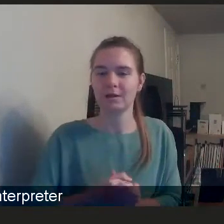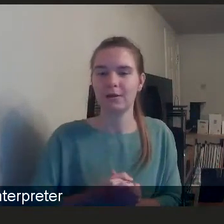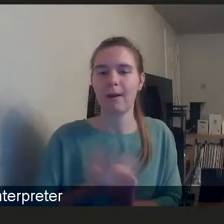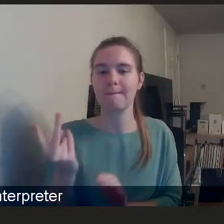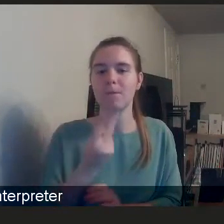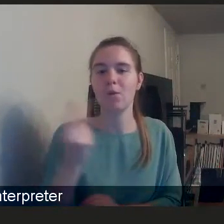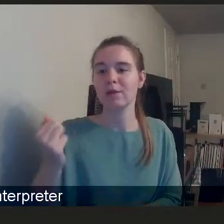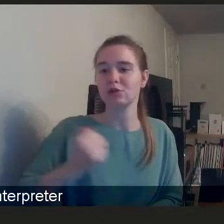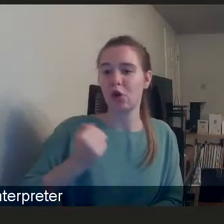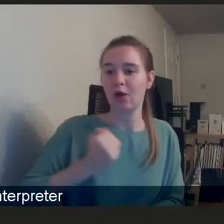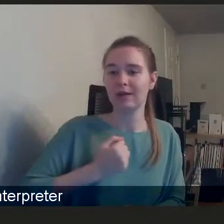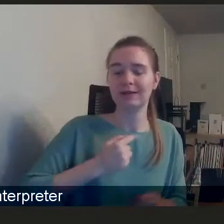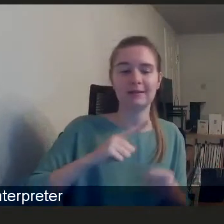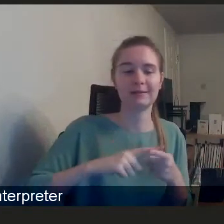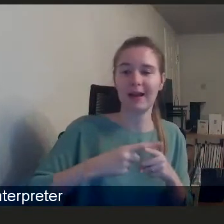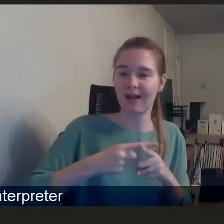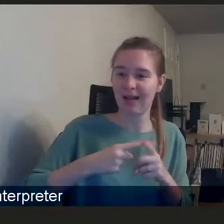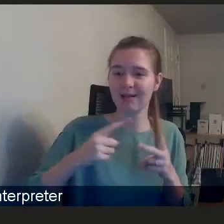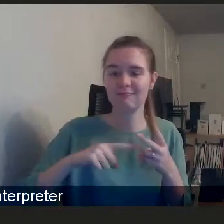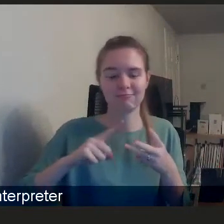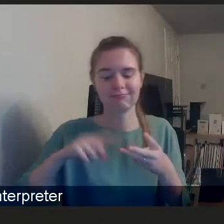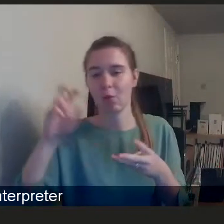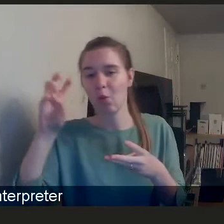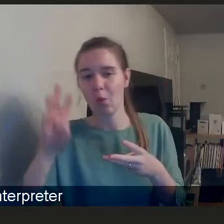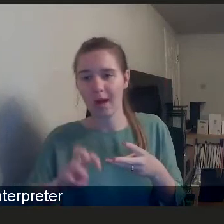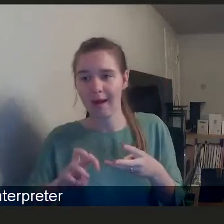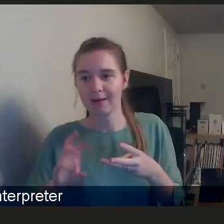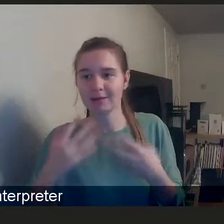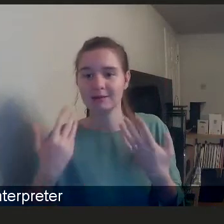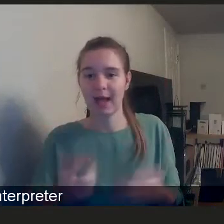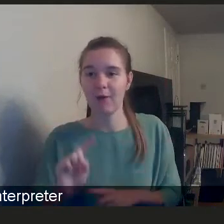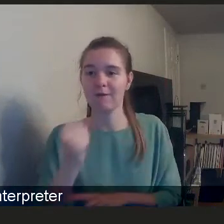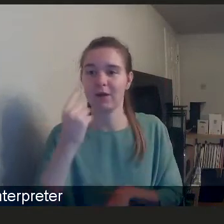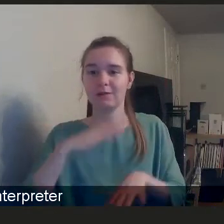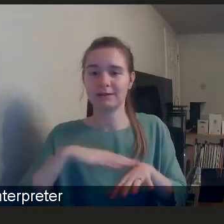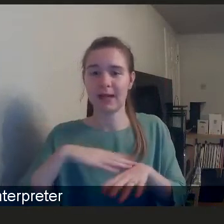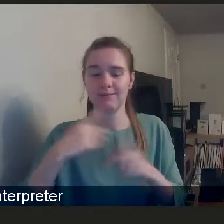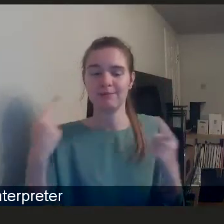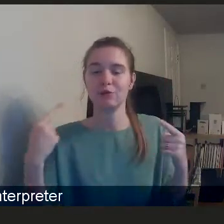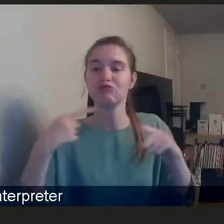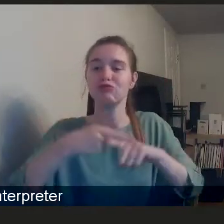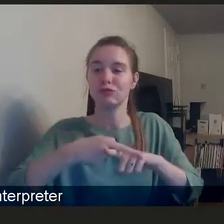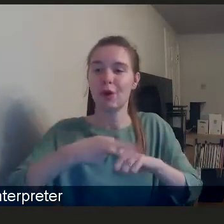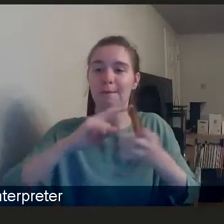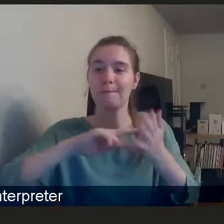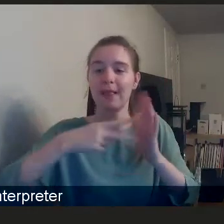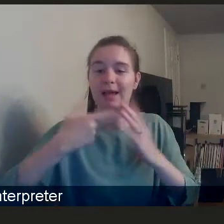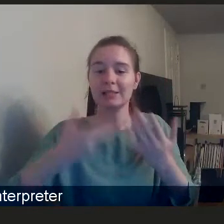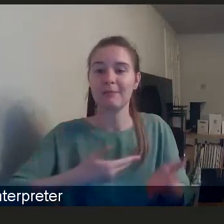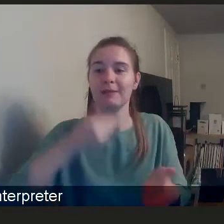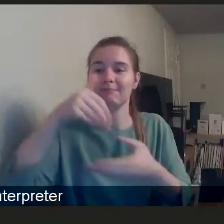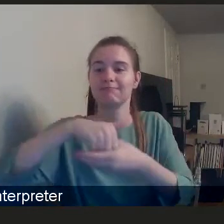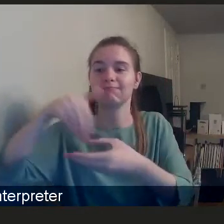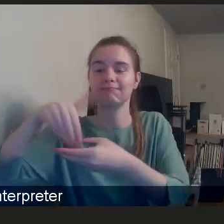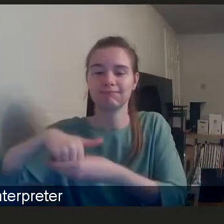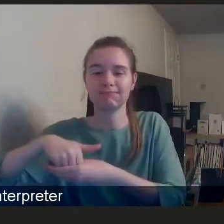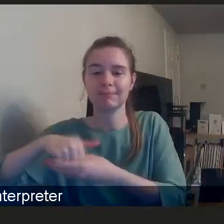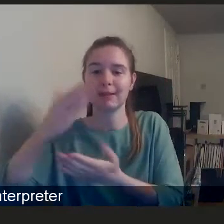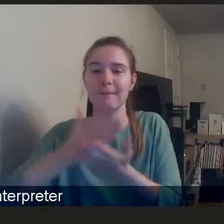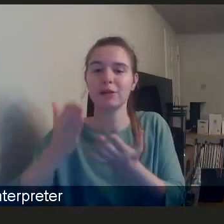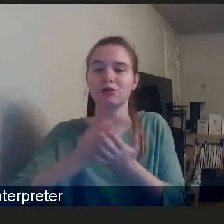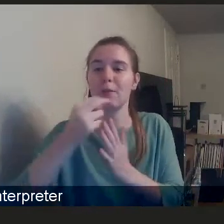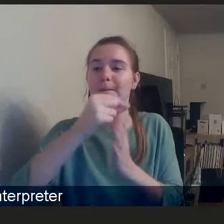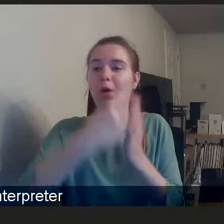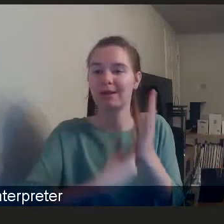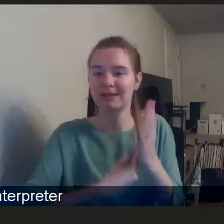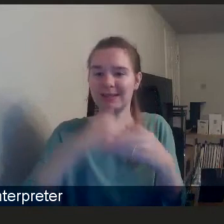and in England and in Wales, for the first time, we are seeing cross-sectoral plans being put in place to put policy in place. And